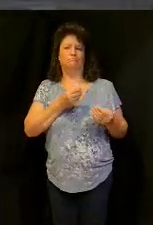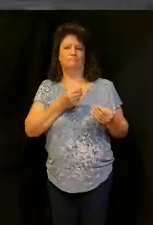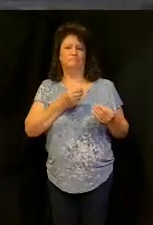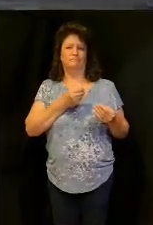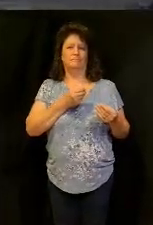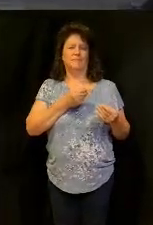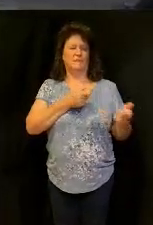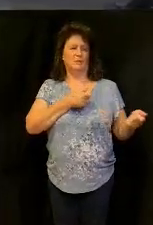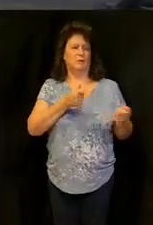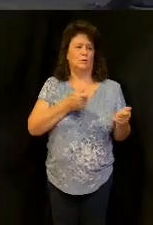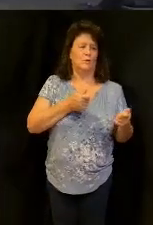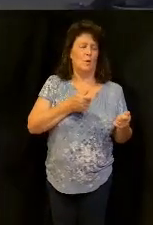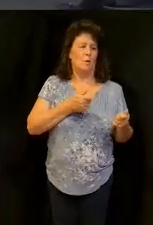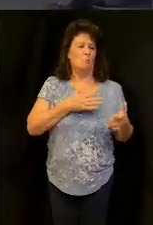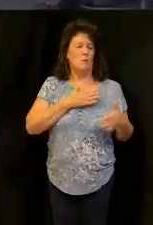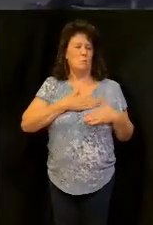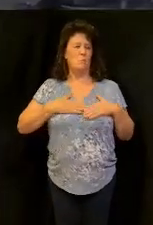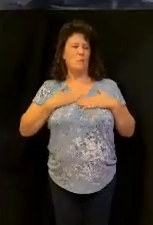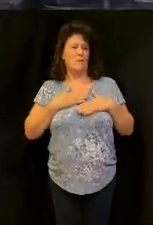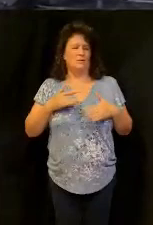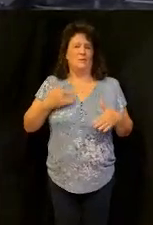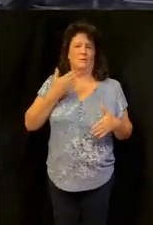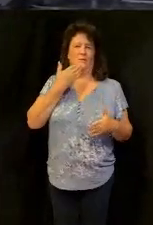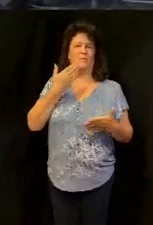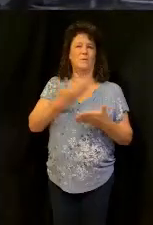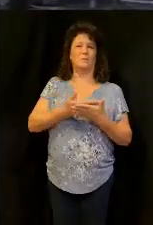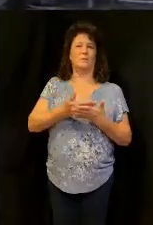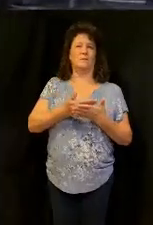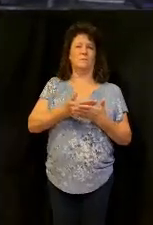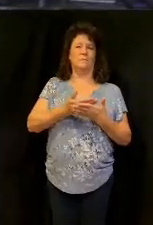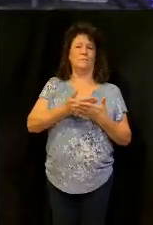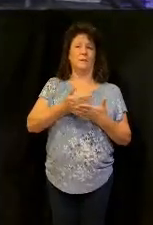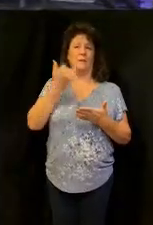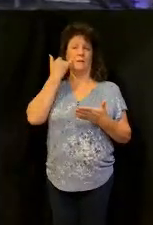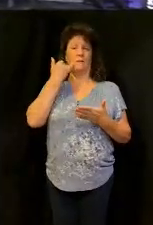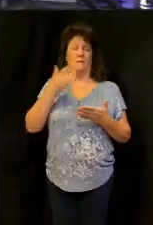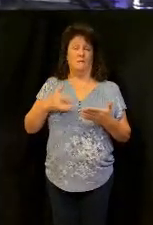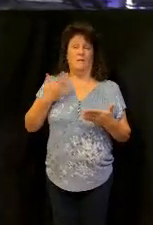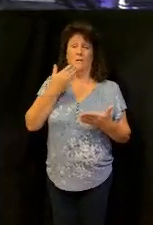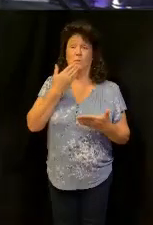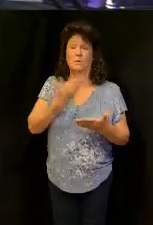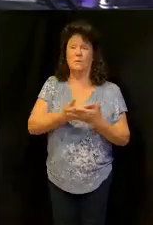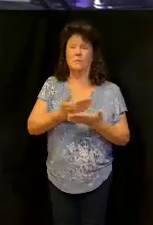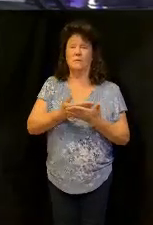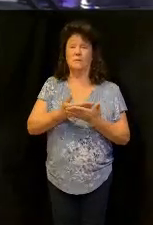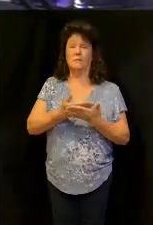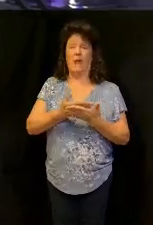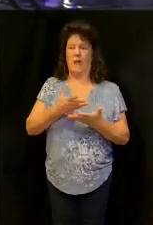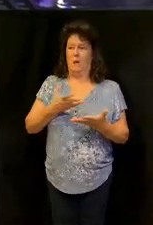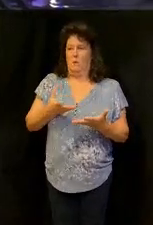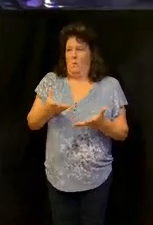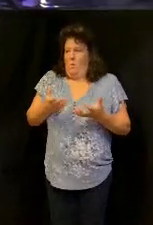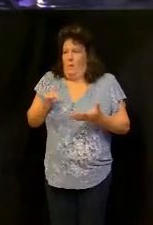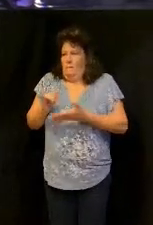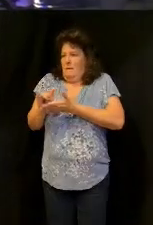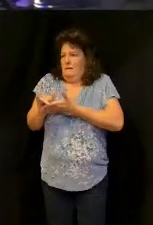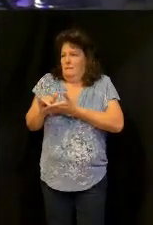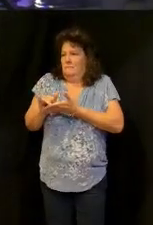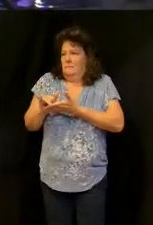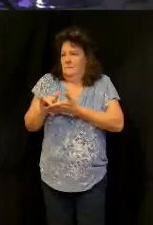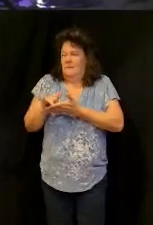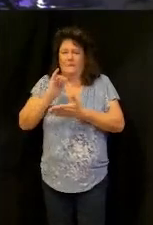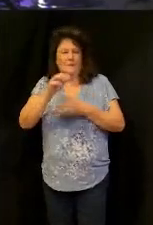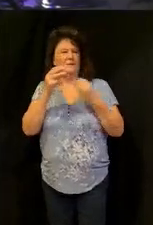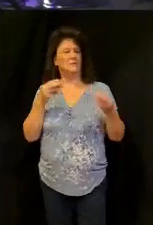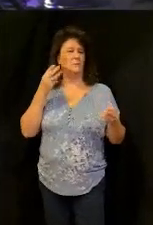it has great pleasure it feels good and if it feels good then you know what that's what I want this is the world we